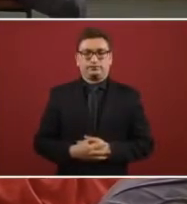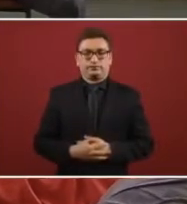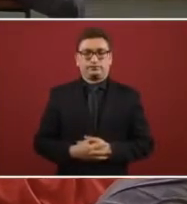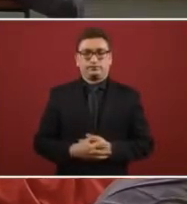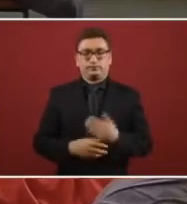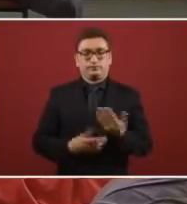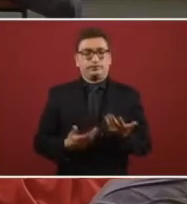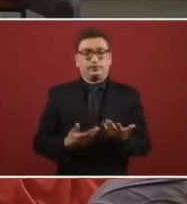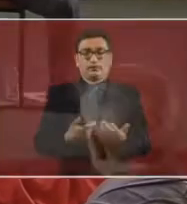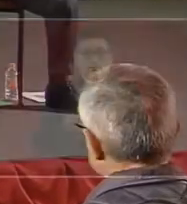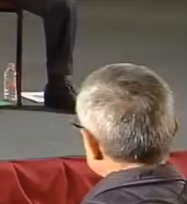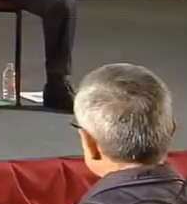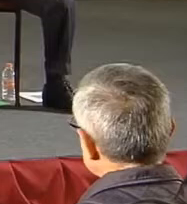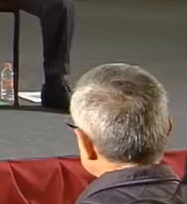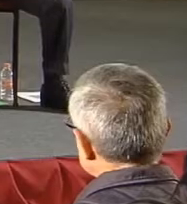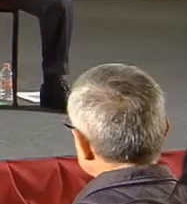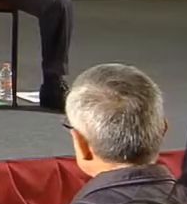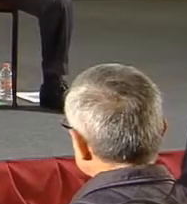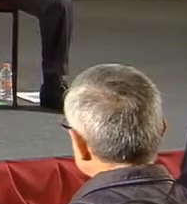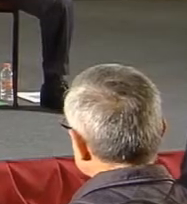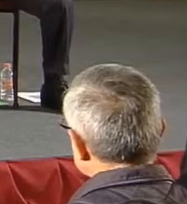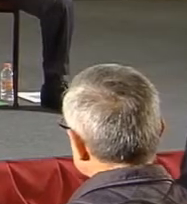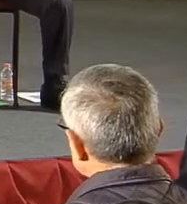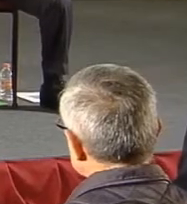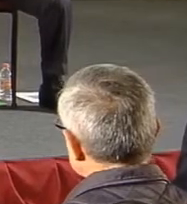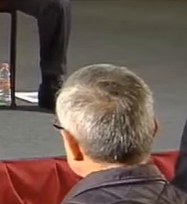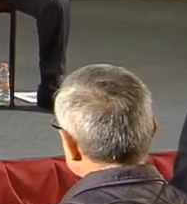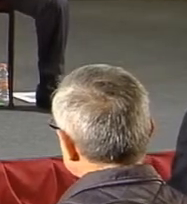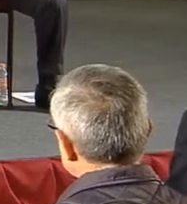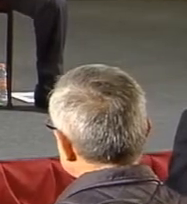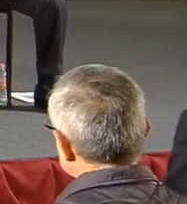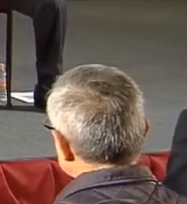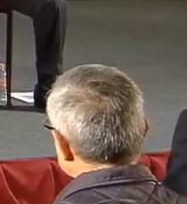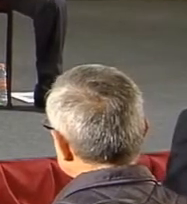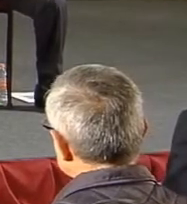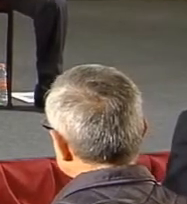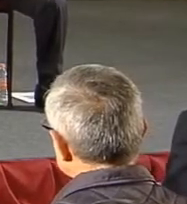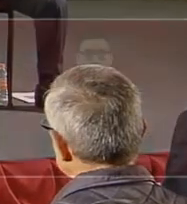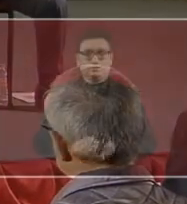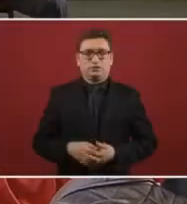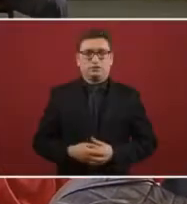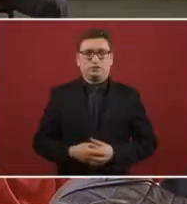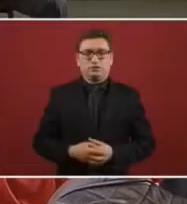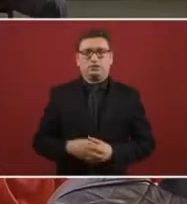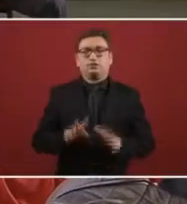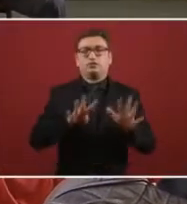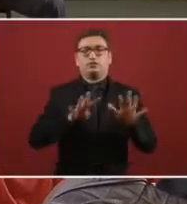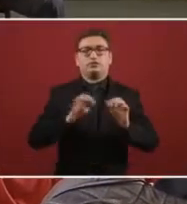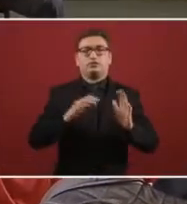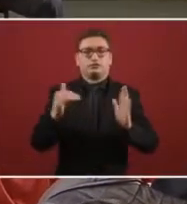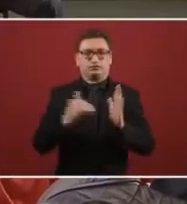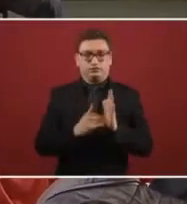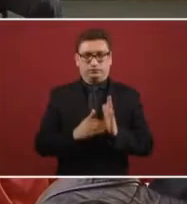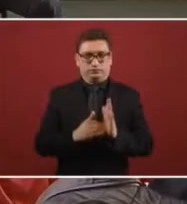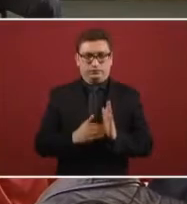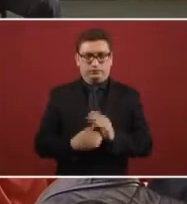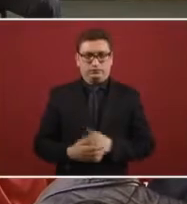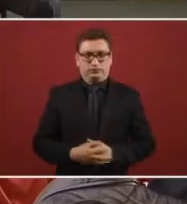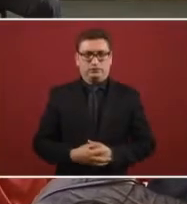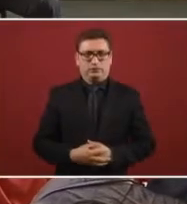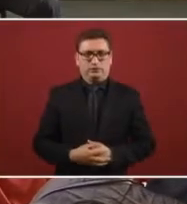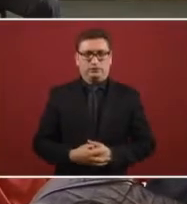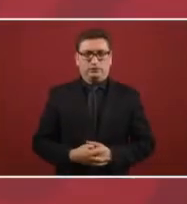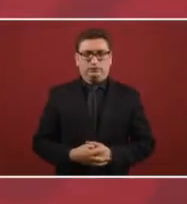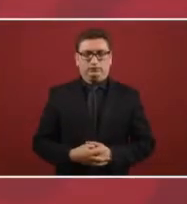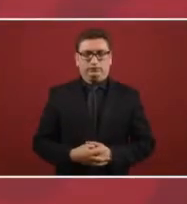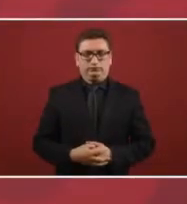the pension for children and that are disabled 900,000 as of